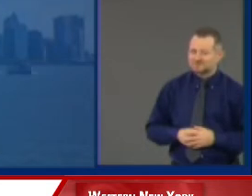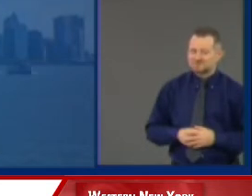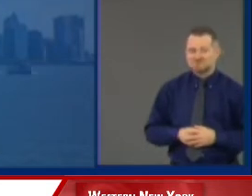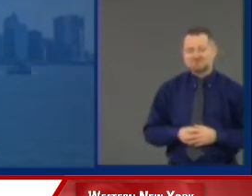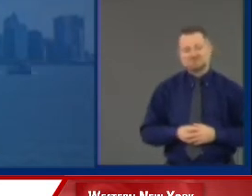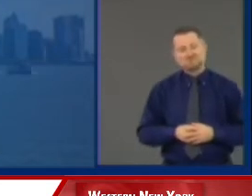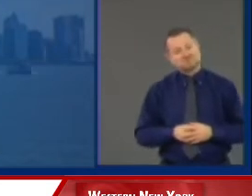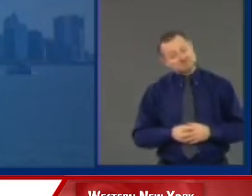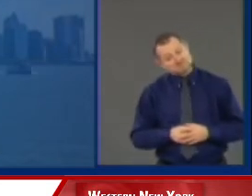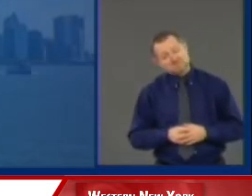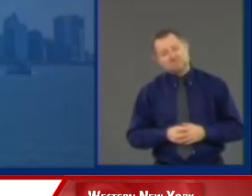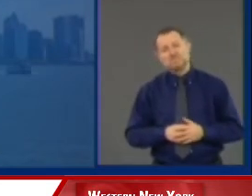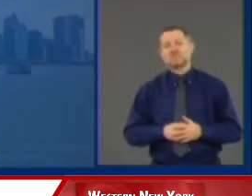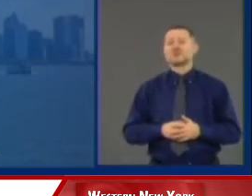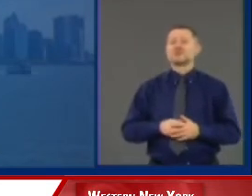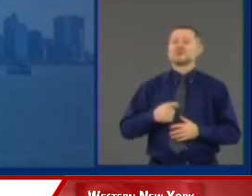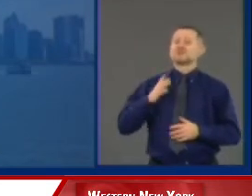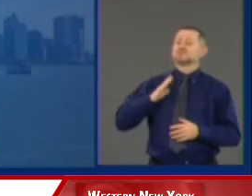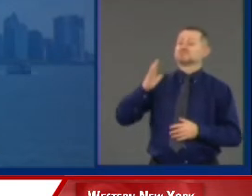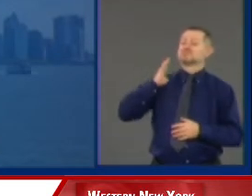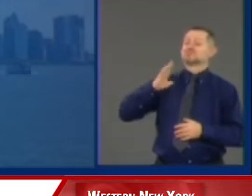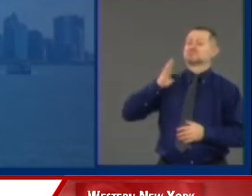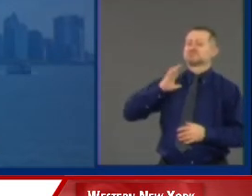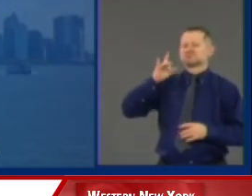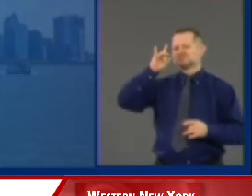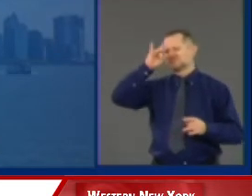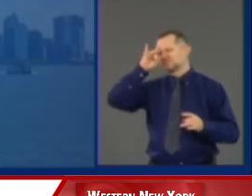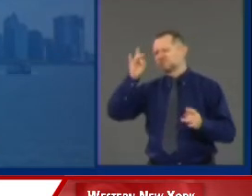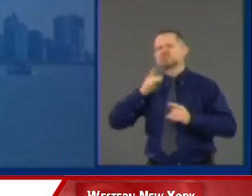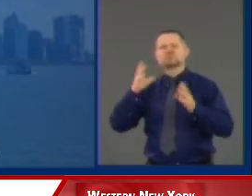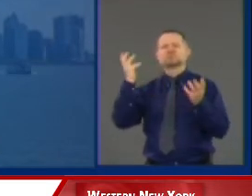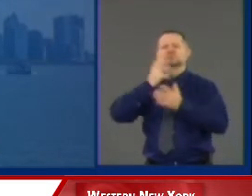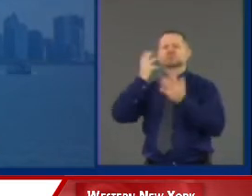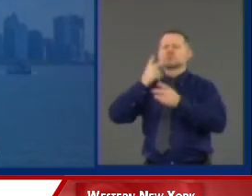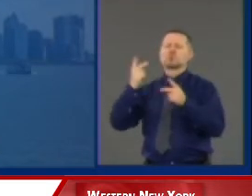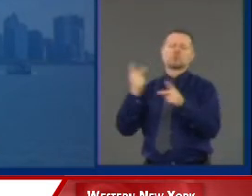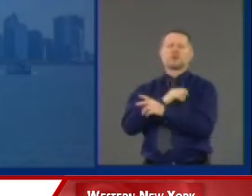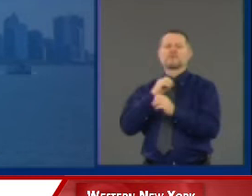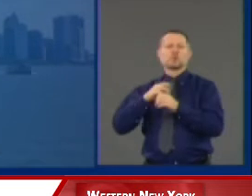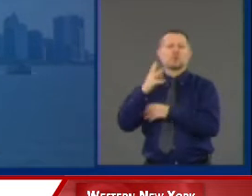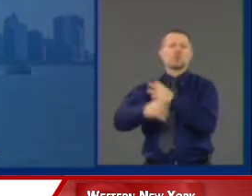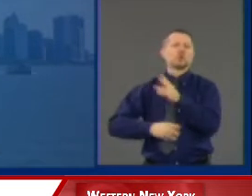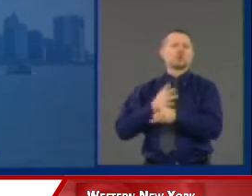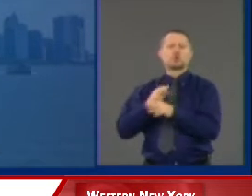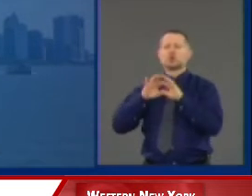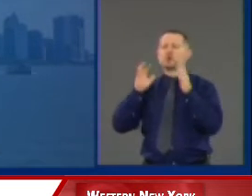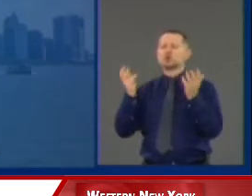We went from the worst situation to reopening,